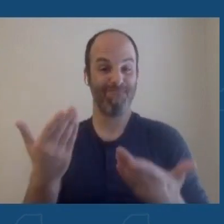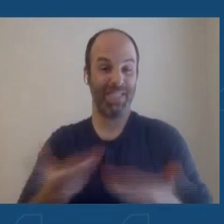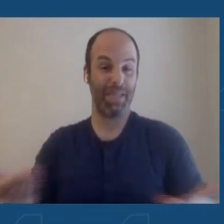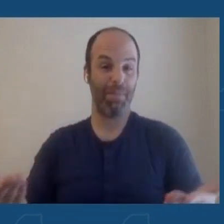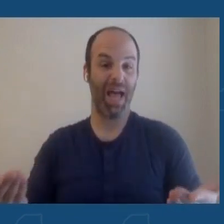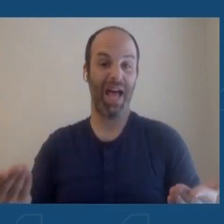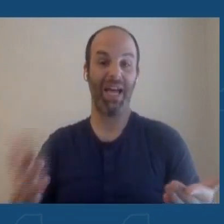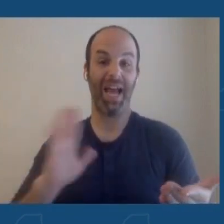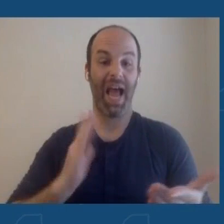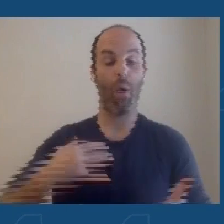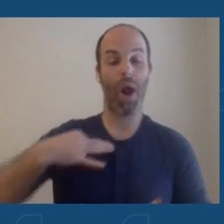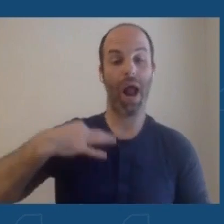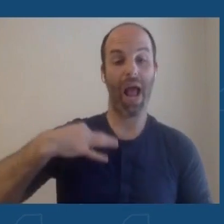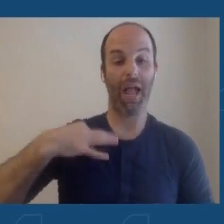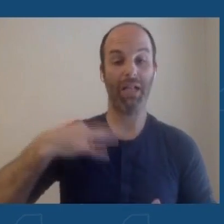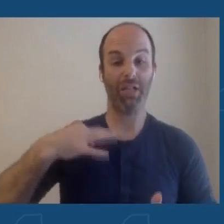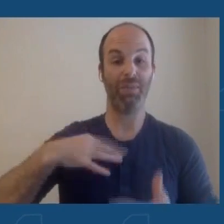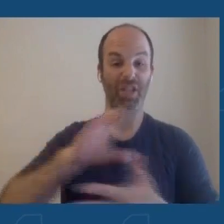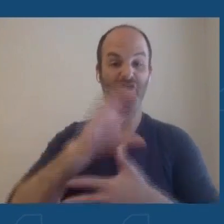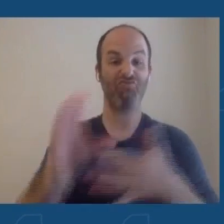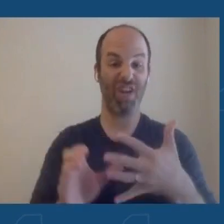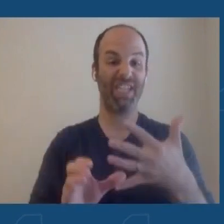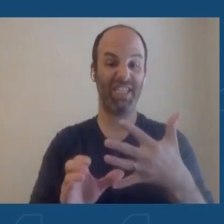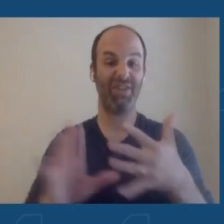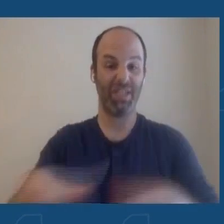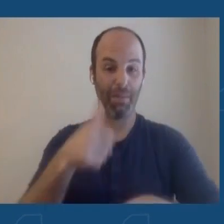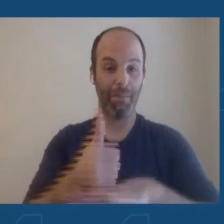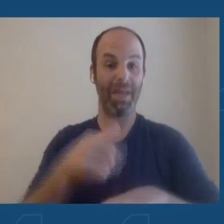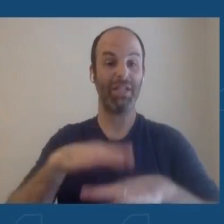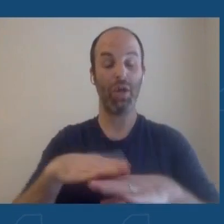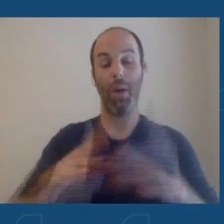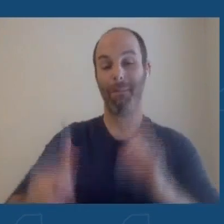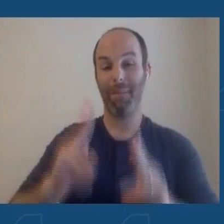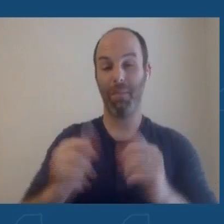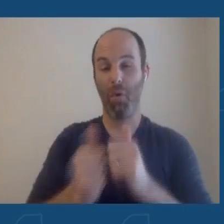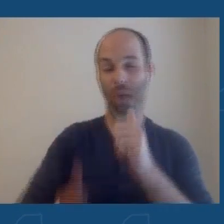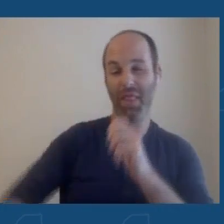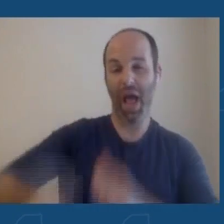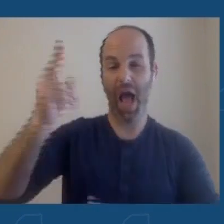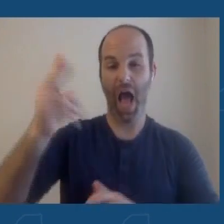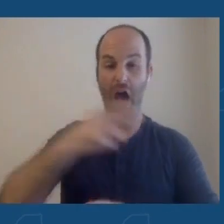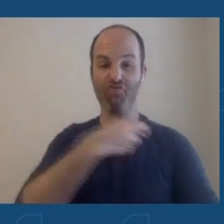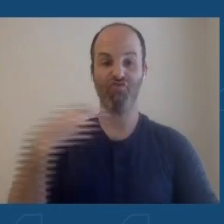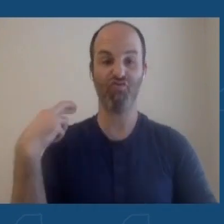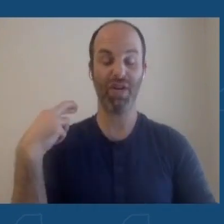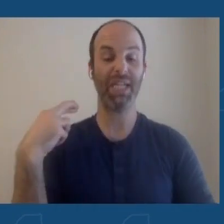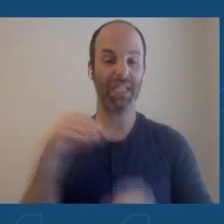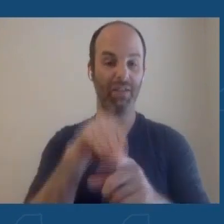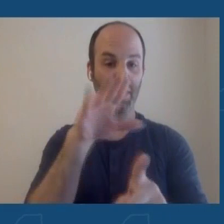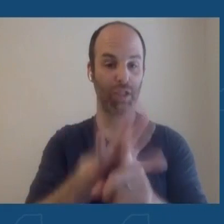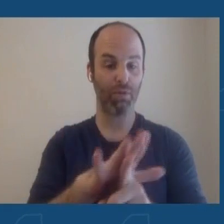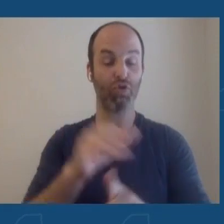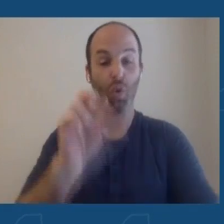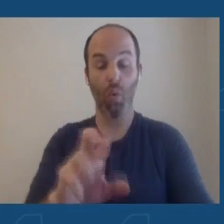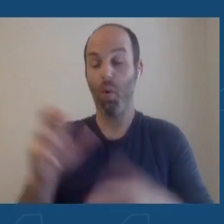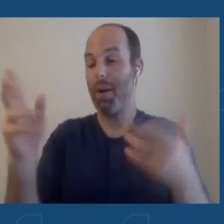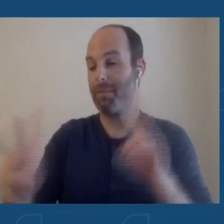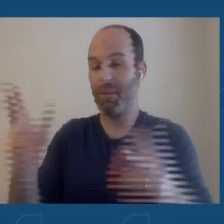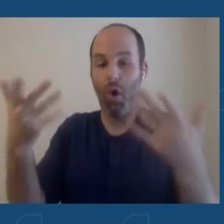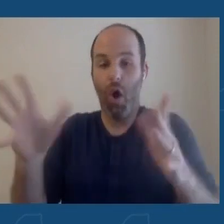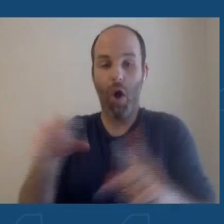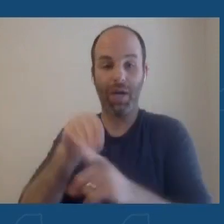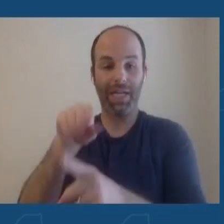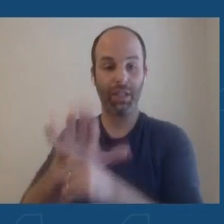criteria continue to be based on people at highest risk of exposure or people who have been exposed to